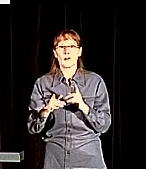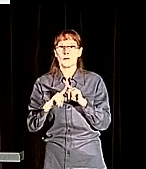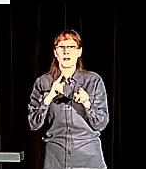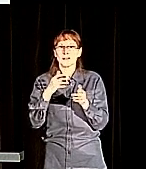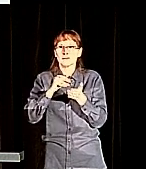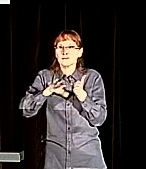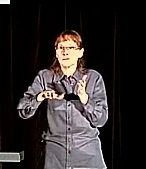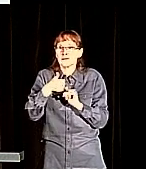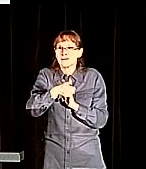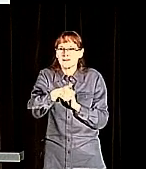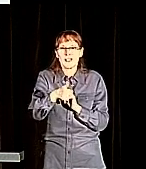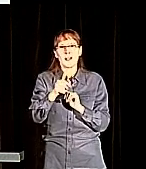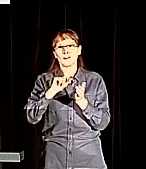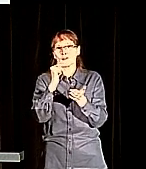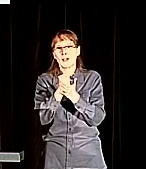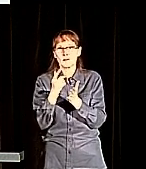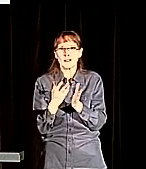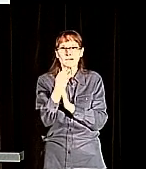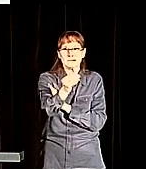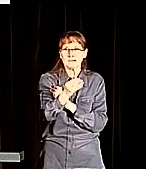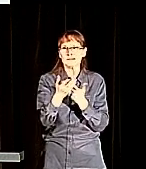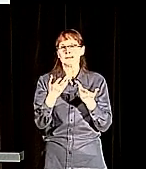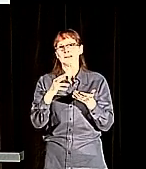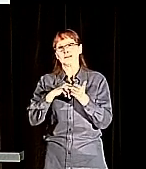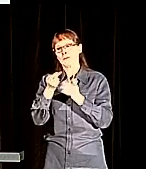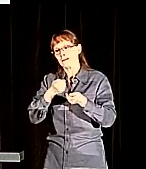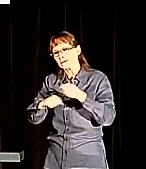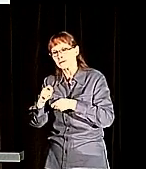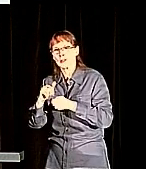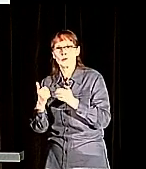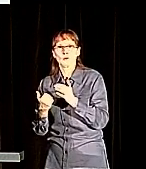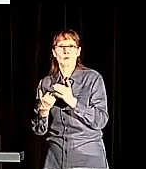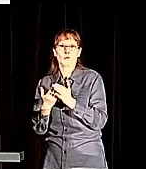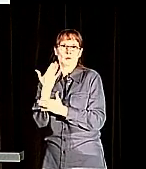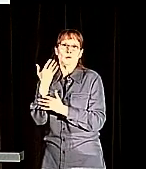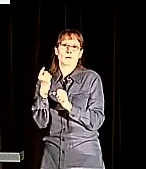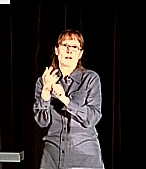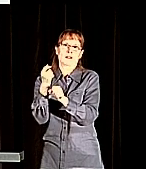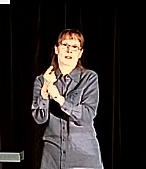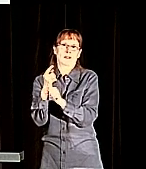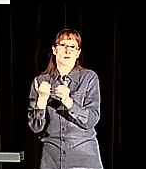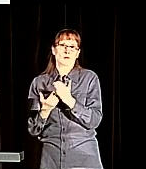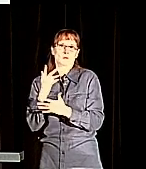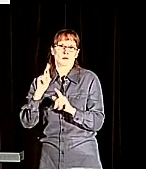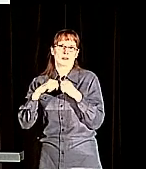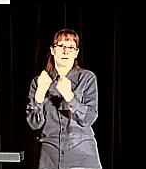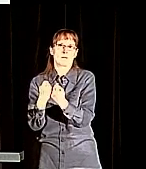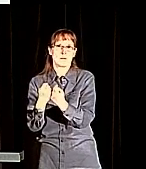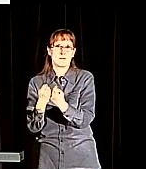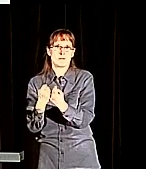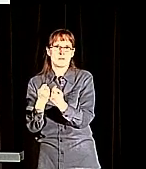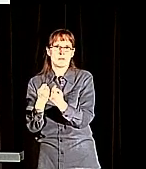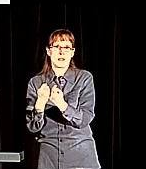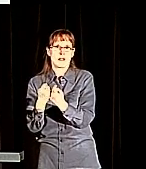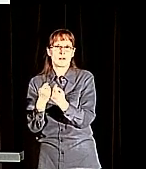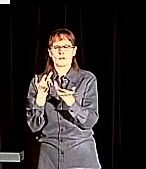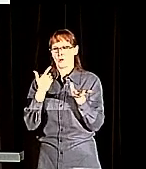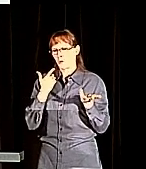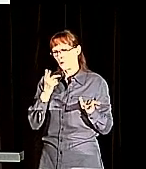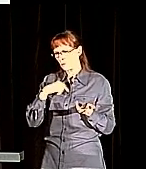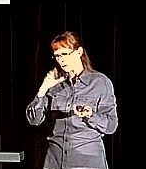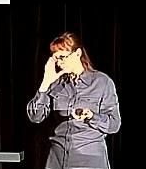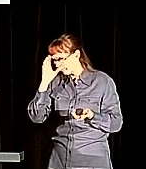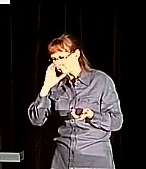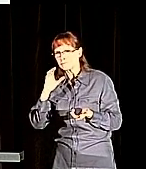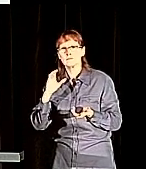So every year we have to turn a new team. And I realized that I needed the code to be portable from new team to new team to new team.